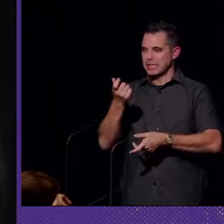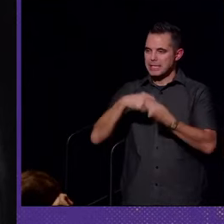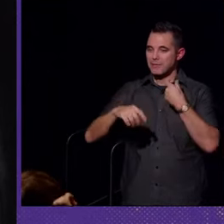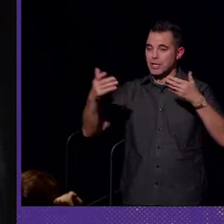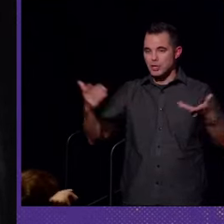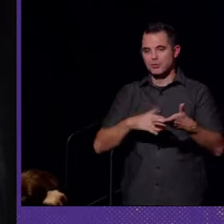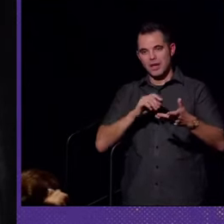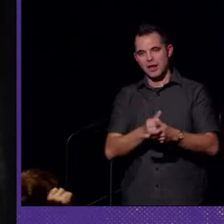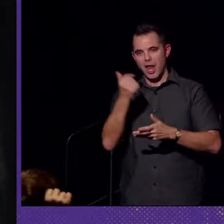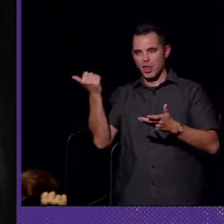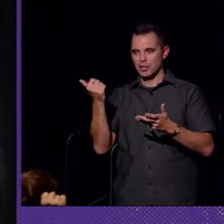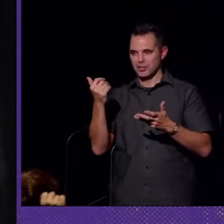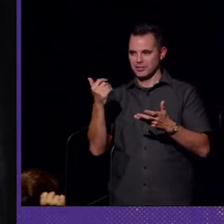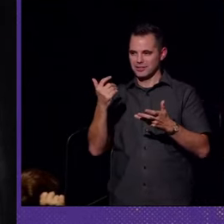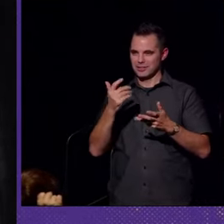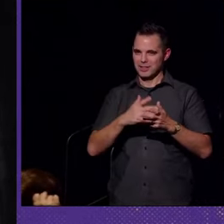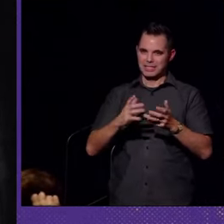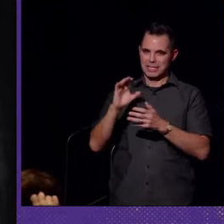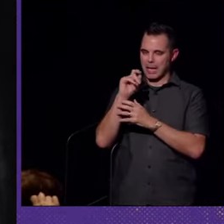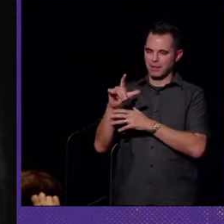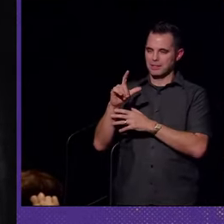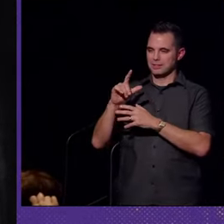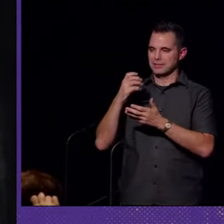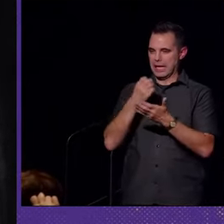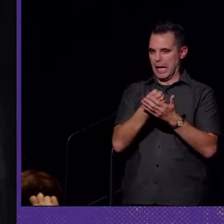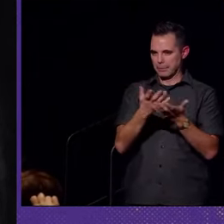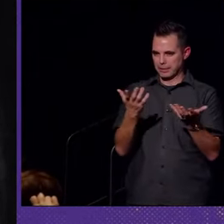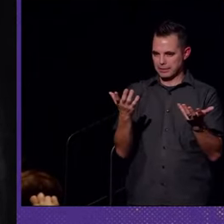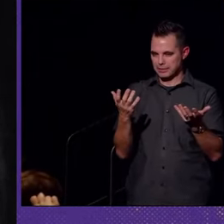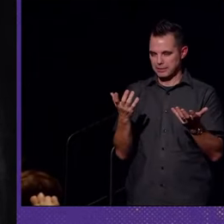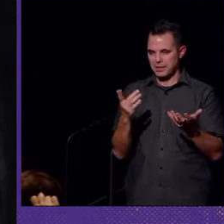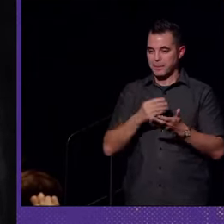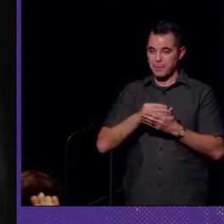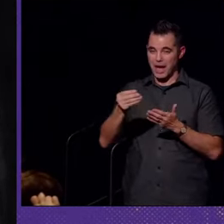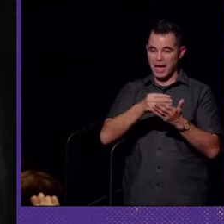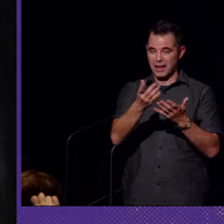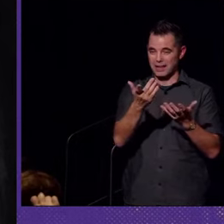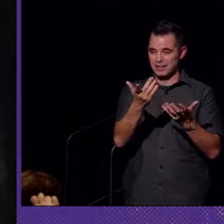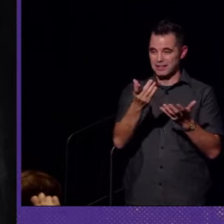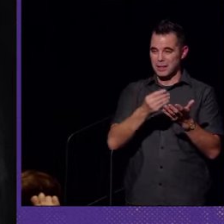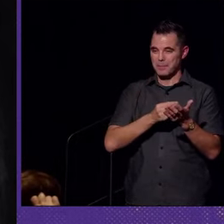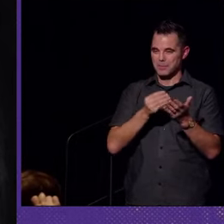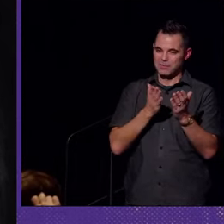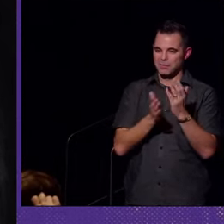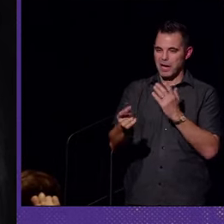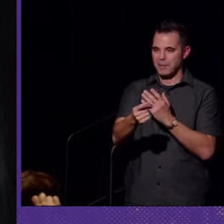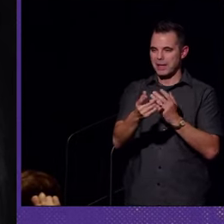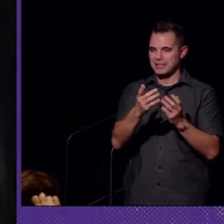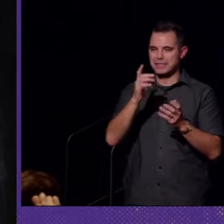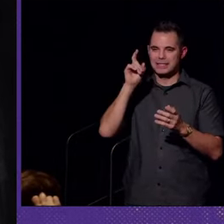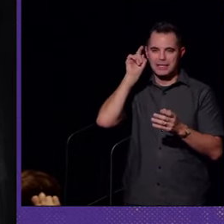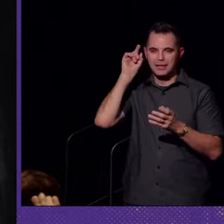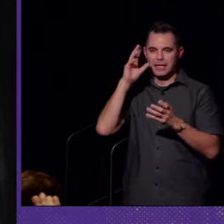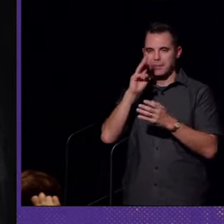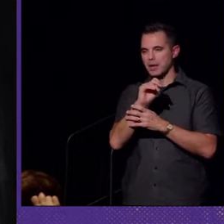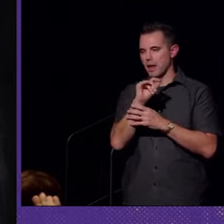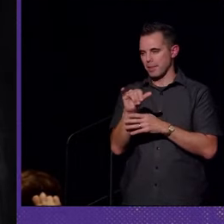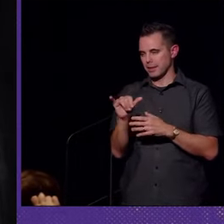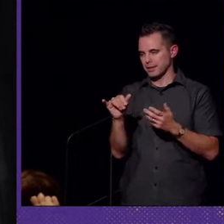introducing another element in the capitalist economy to, like, bypass the hearing aid monopoly.